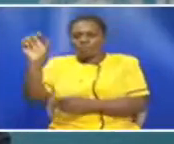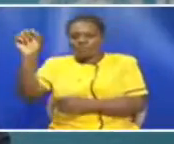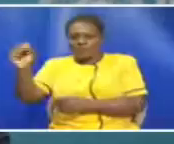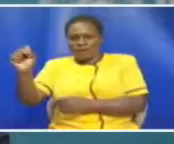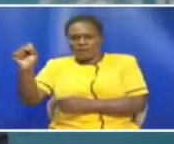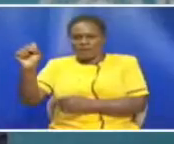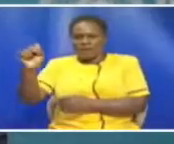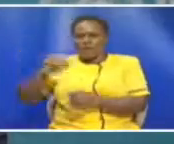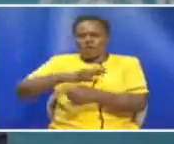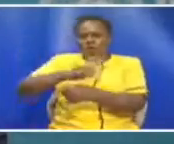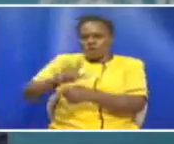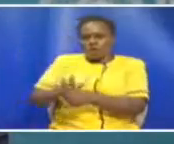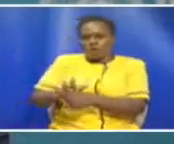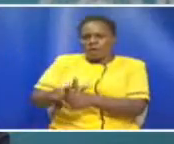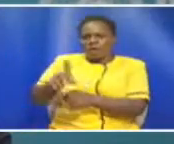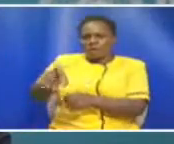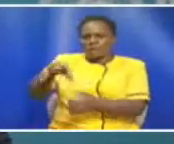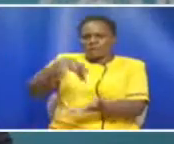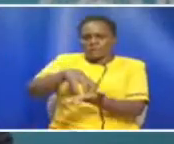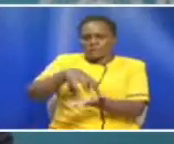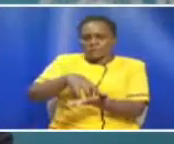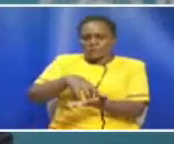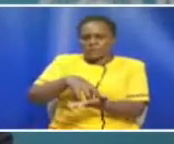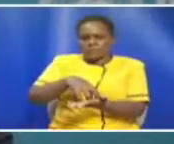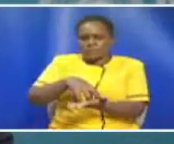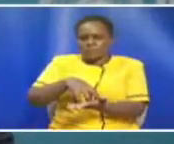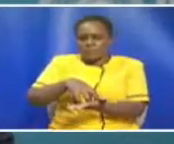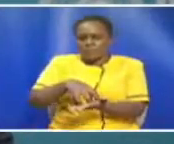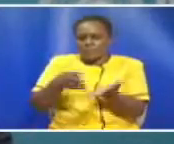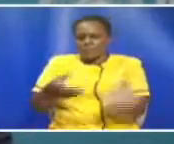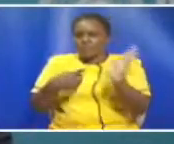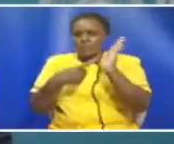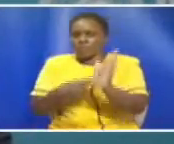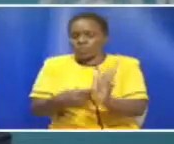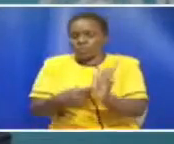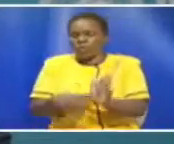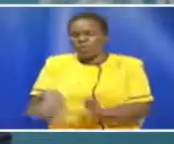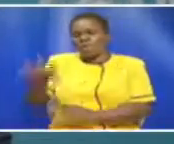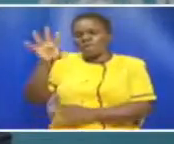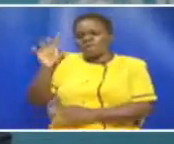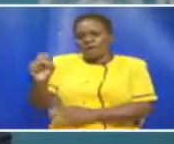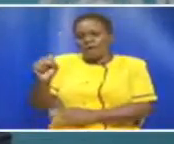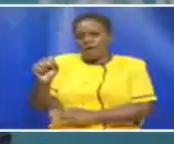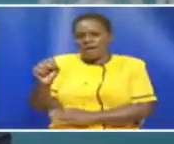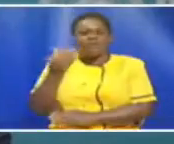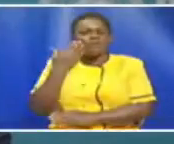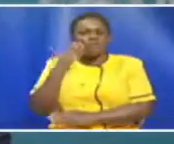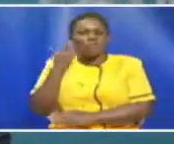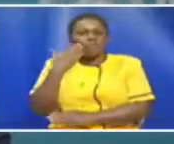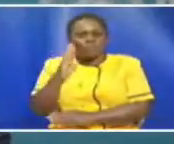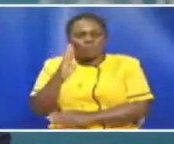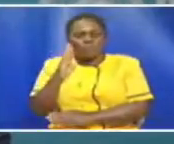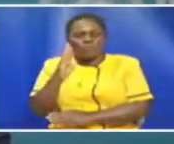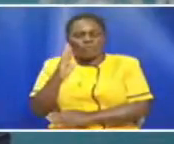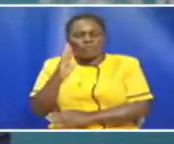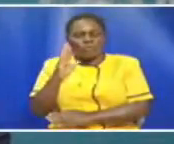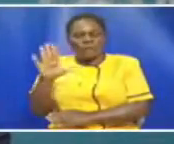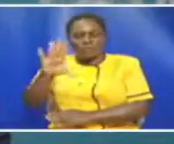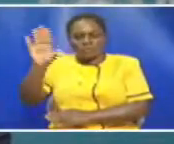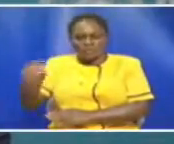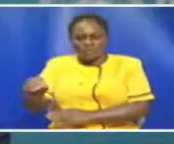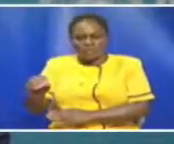% for COVID-19 patients overall. This shows that fighting the diabetes epidemic in Africa